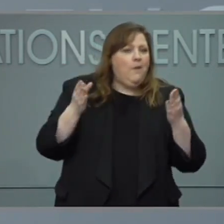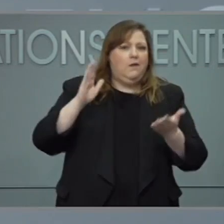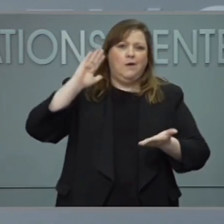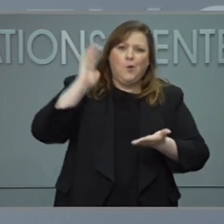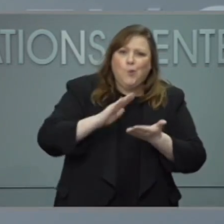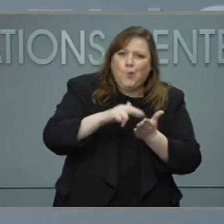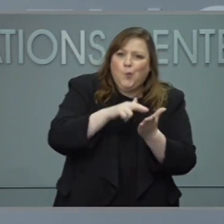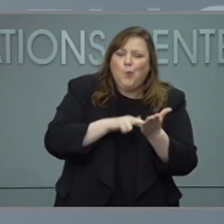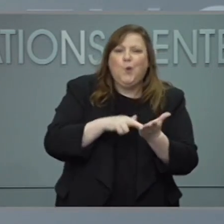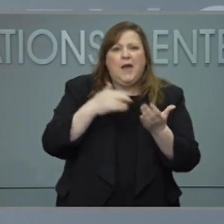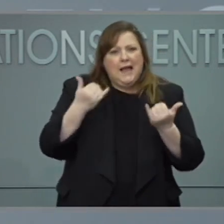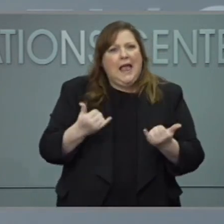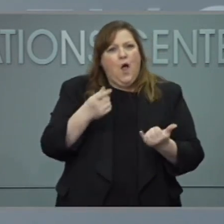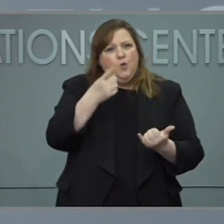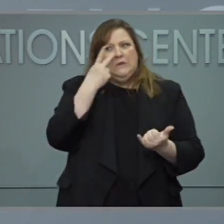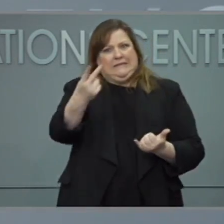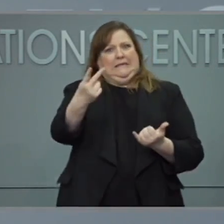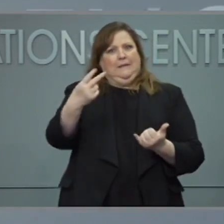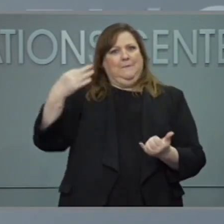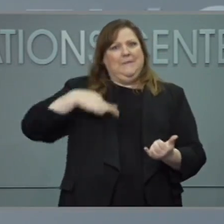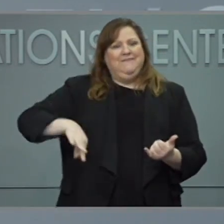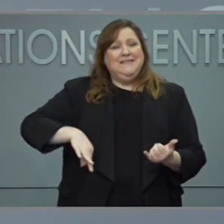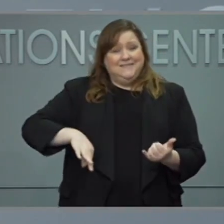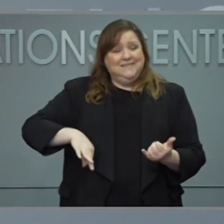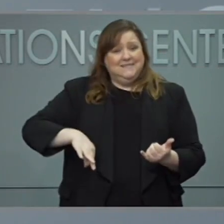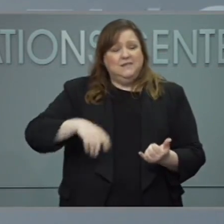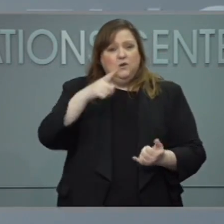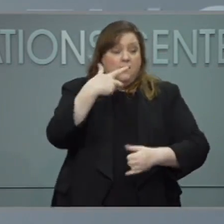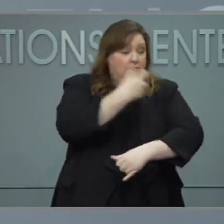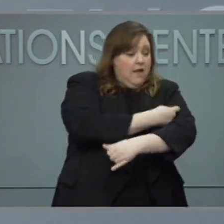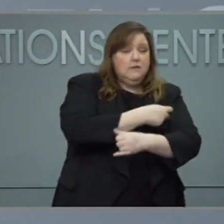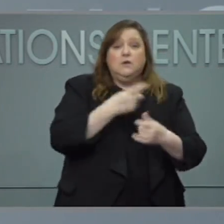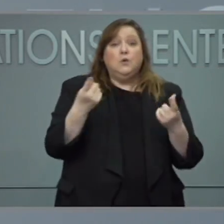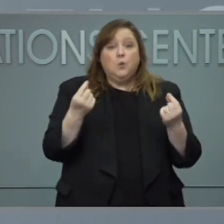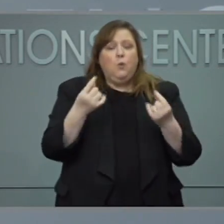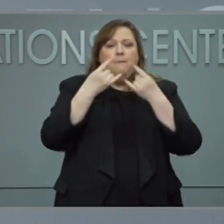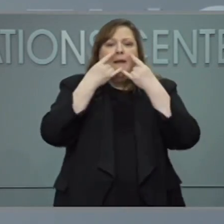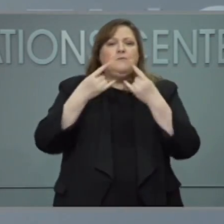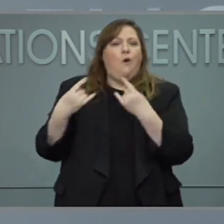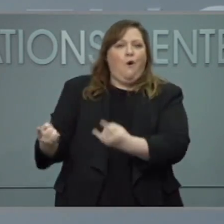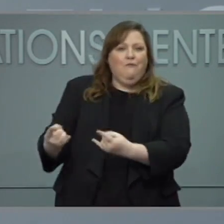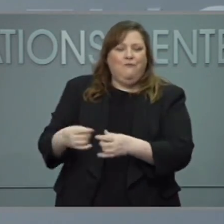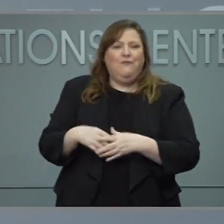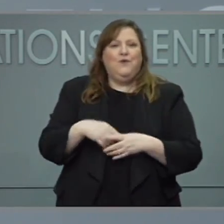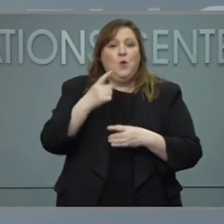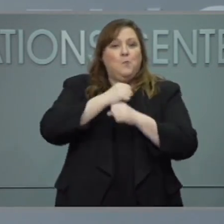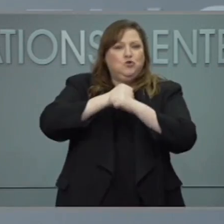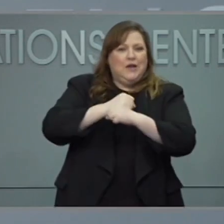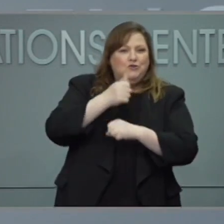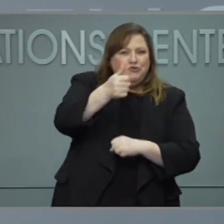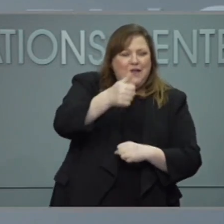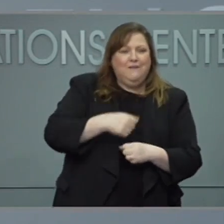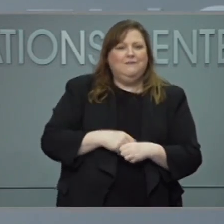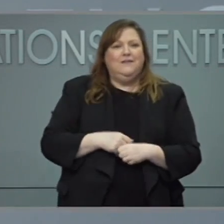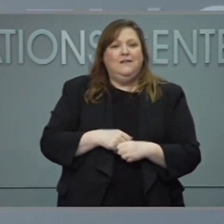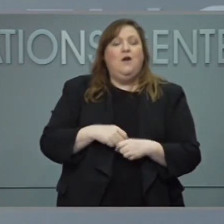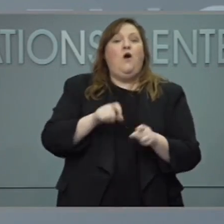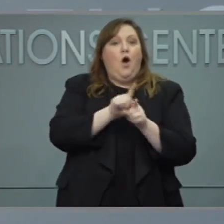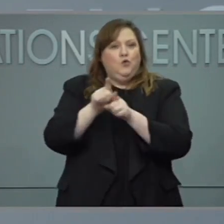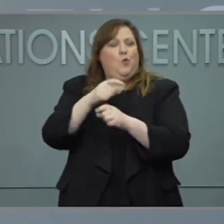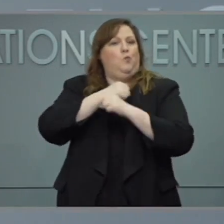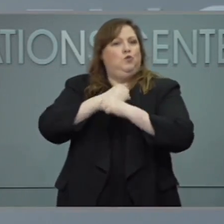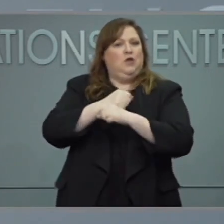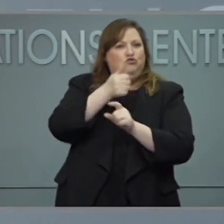get from getting vaccinated. Not only are you protecting yourself, what we know now is that you are also protecting yourself from